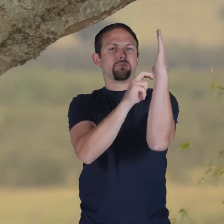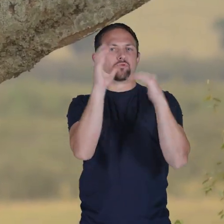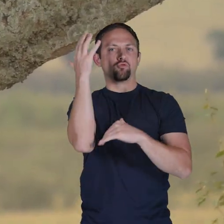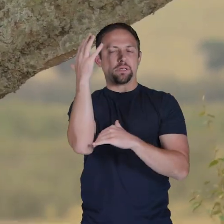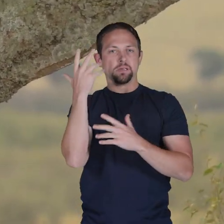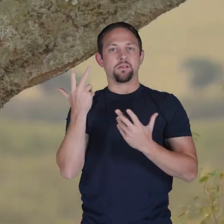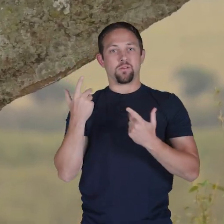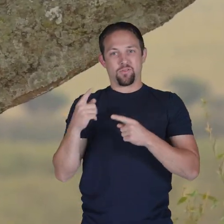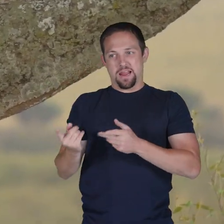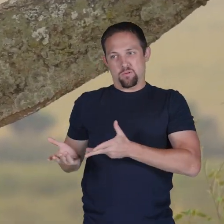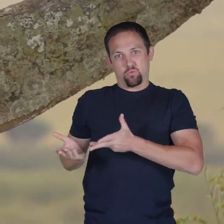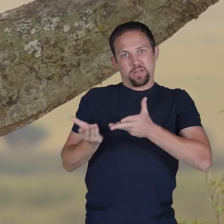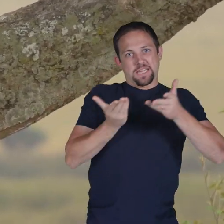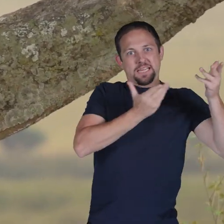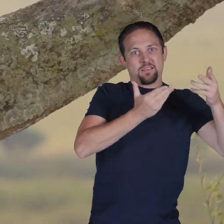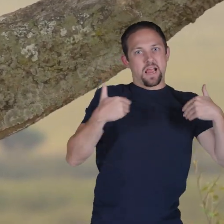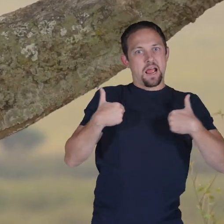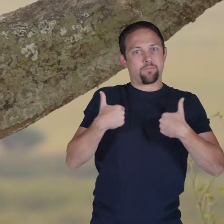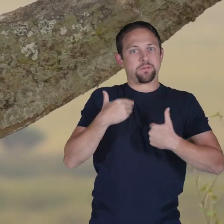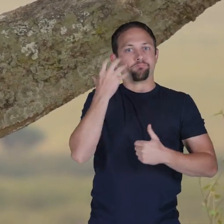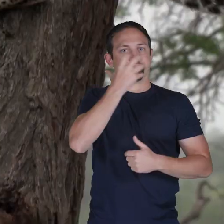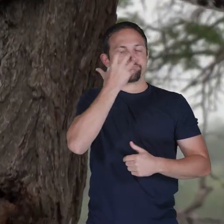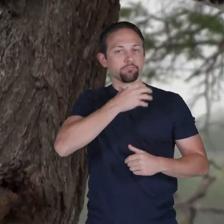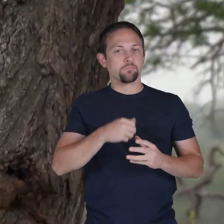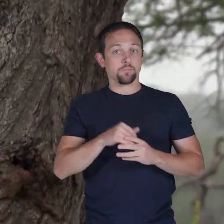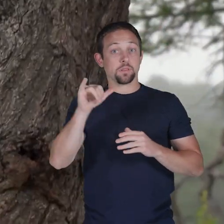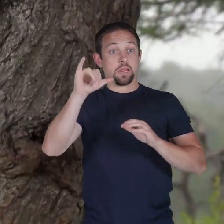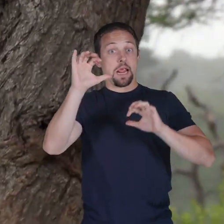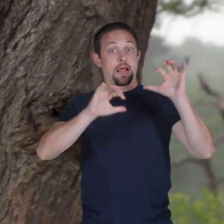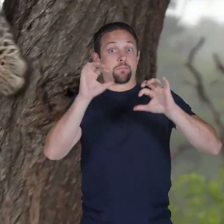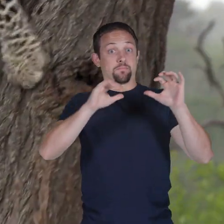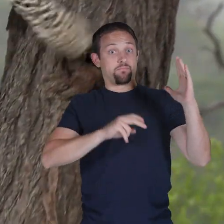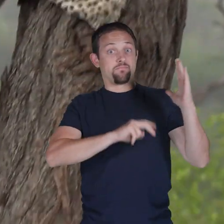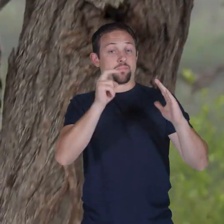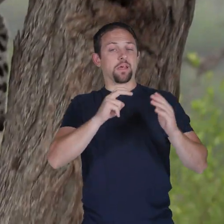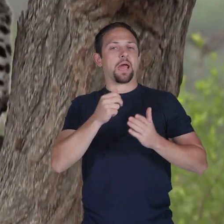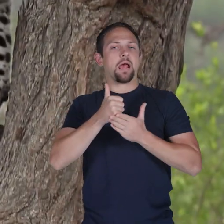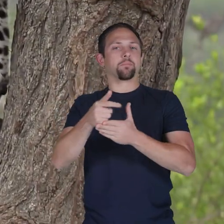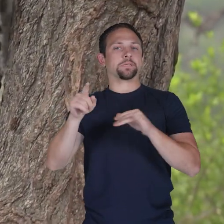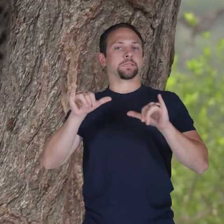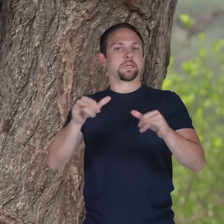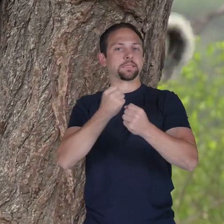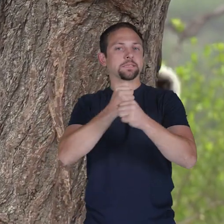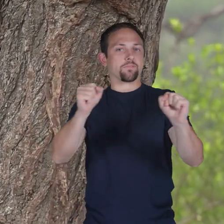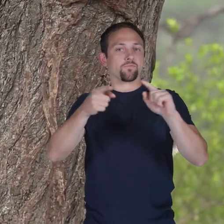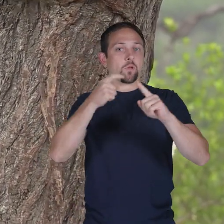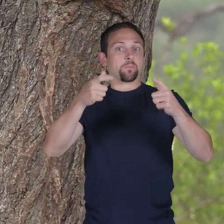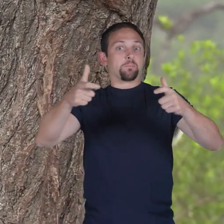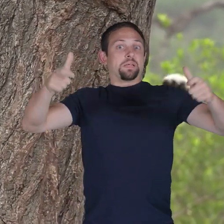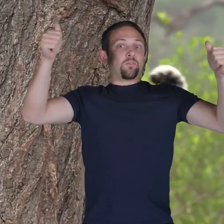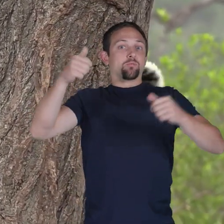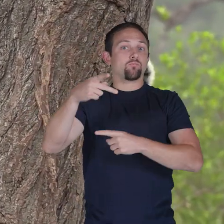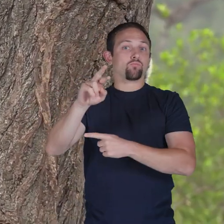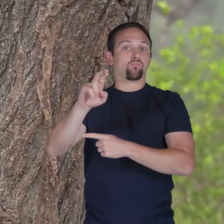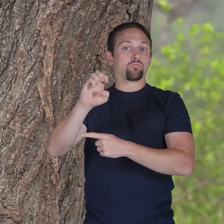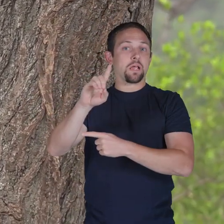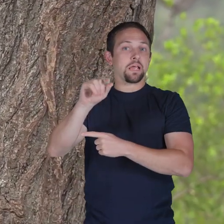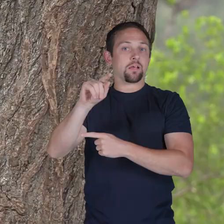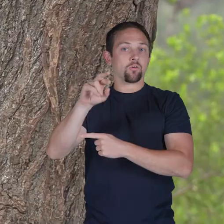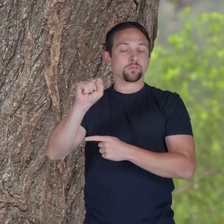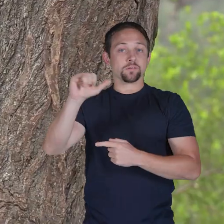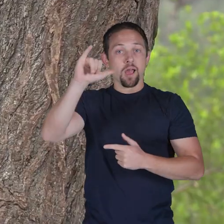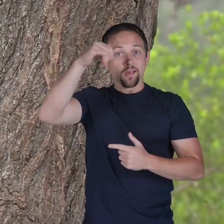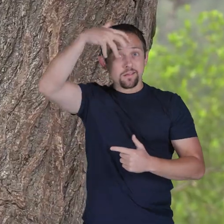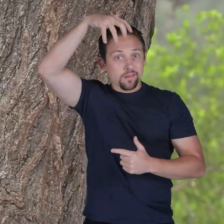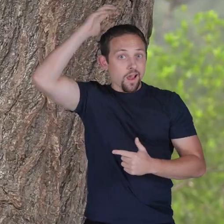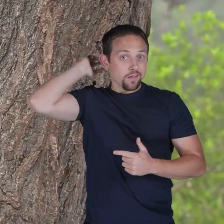trees while carrying heavy prey this climbing ability helps them stay safe from bigger predators like